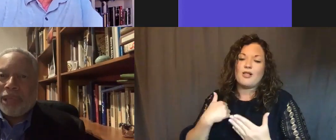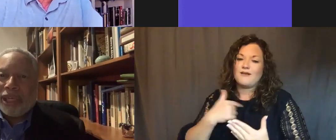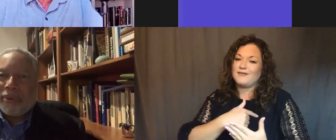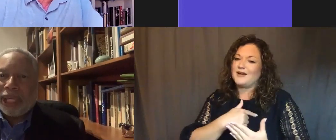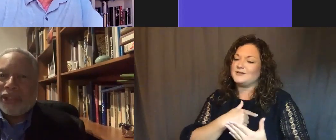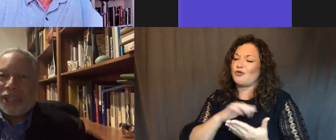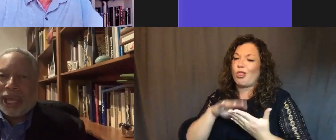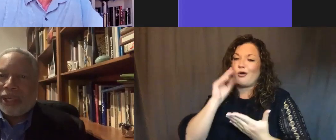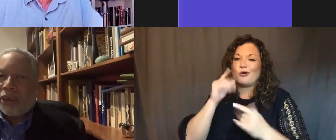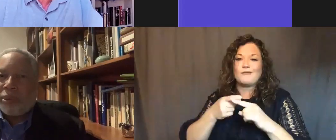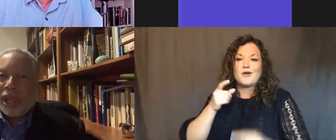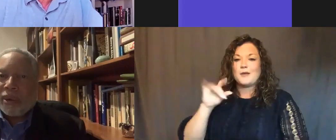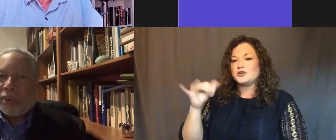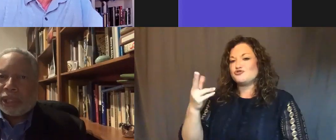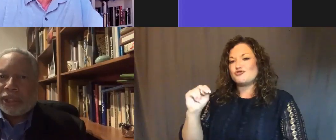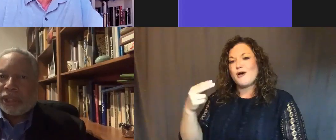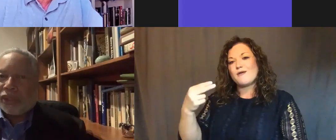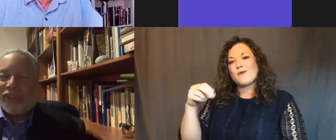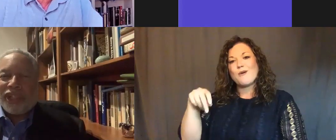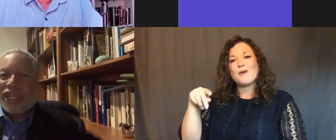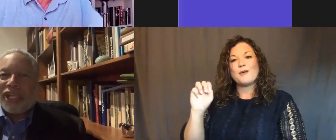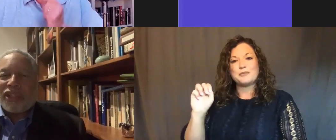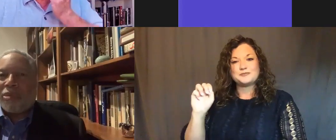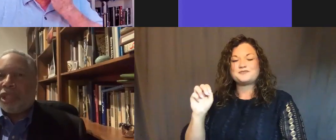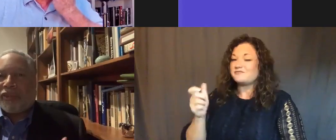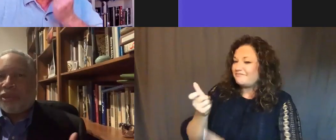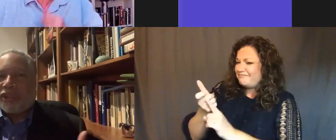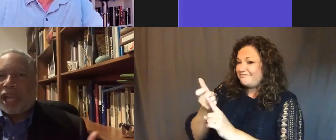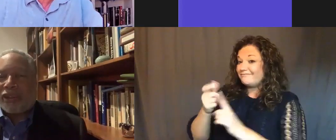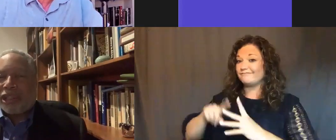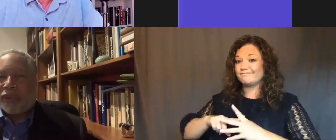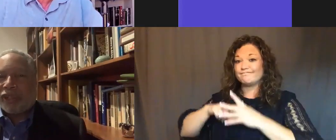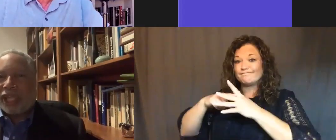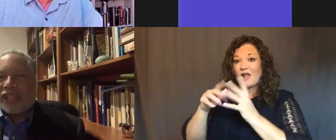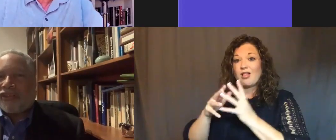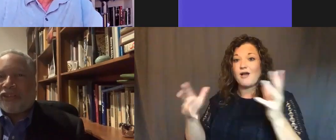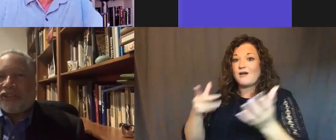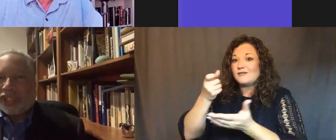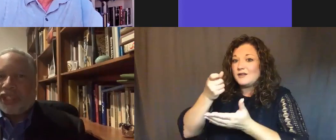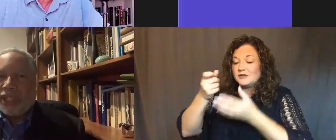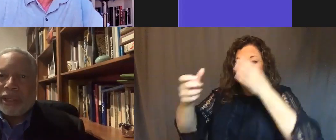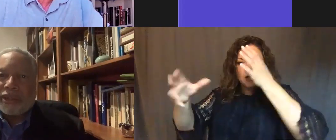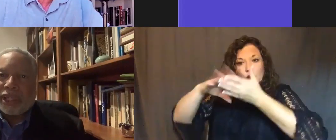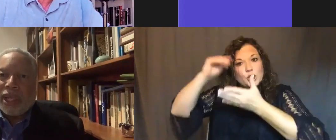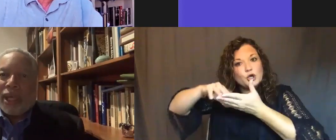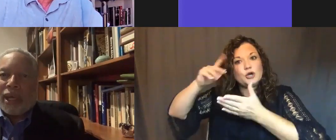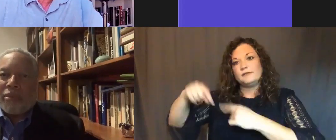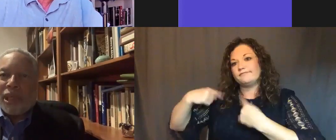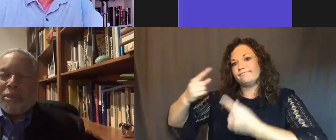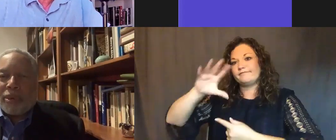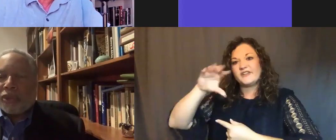In many ways, John Hope was the sort of initiated so much of the scholarship over the last 50, 60 years.